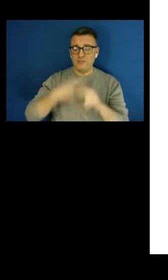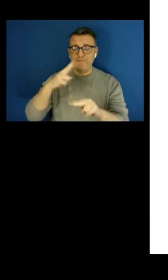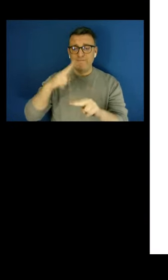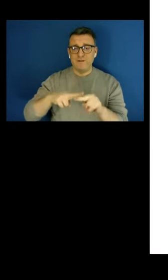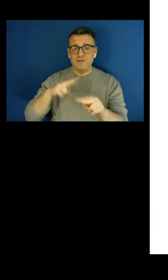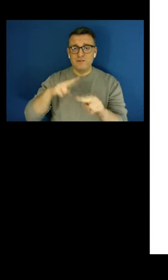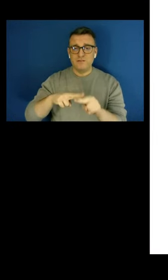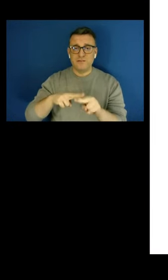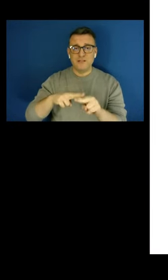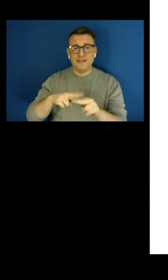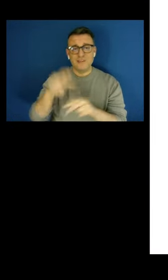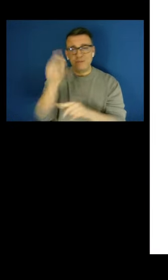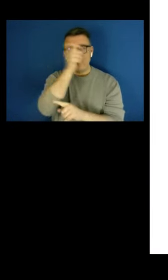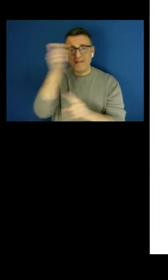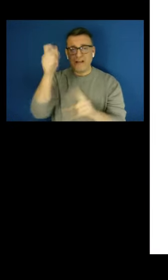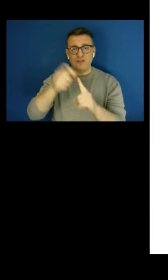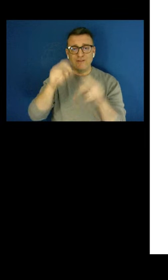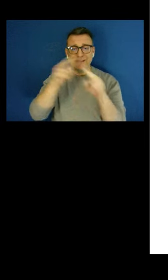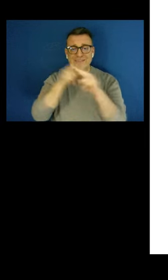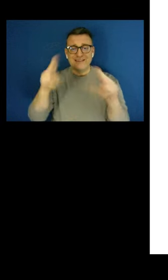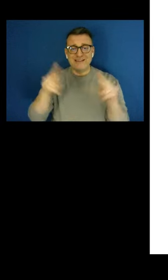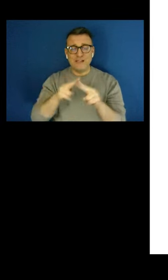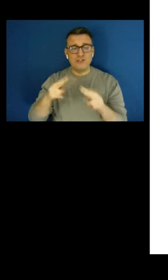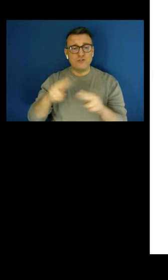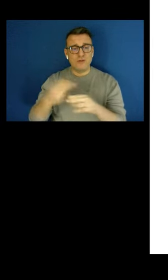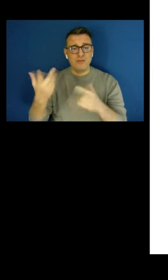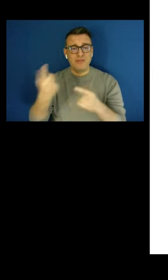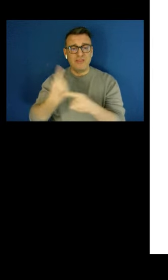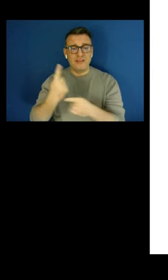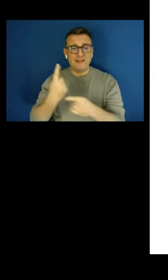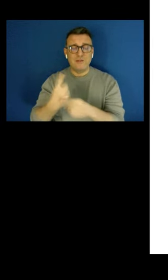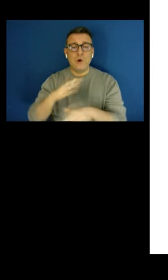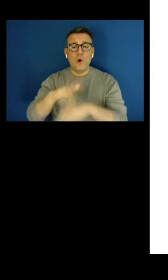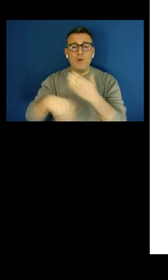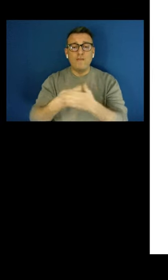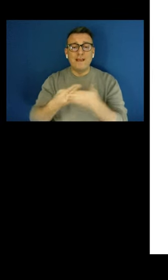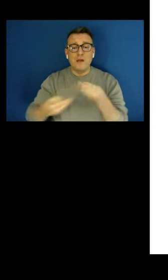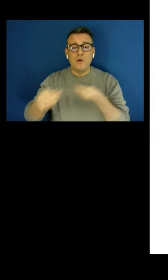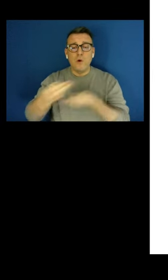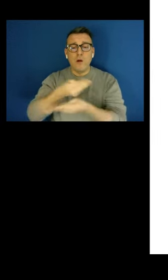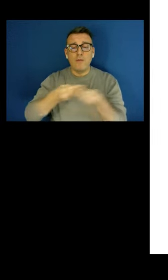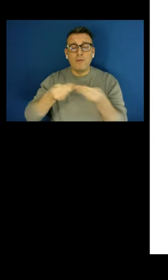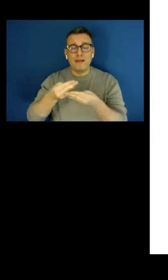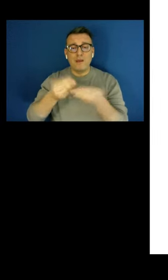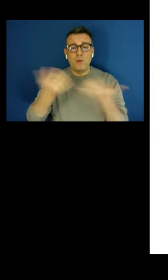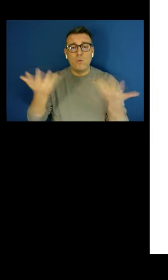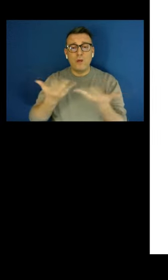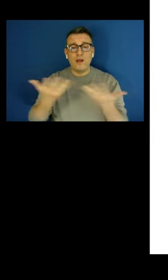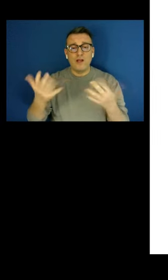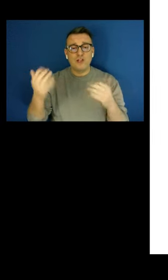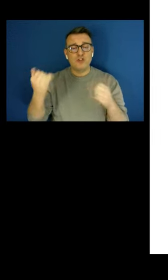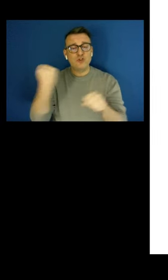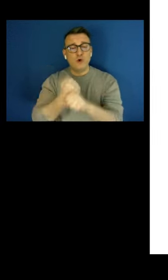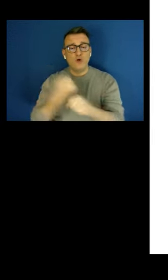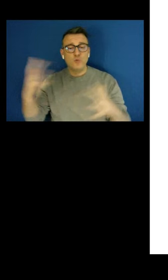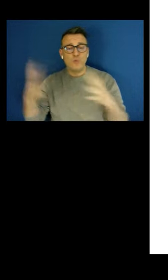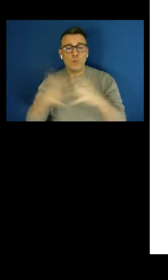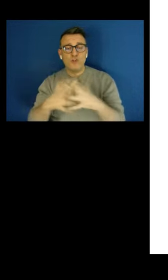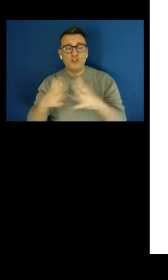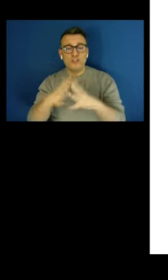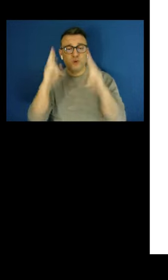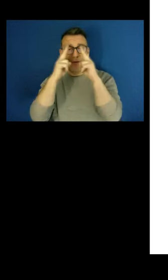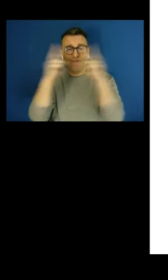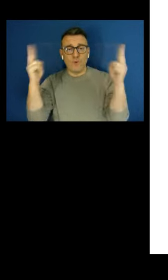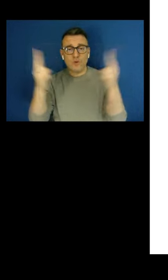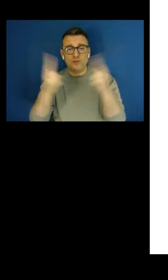Professor of International Affairs and Professor of Economic of Economy at George Washington University and